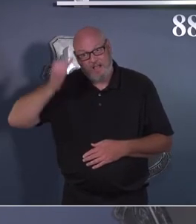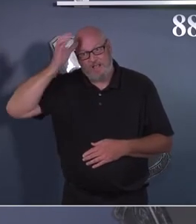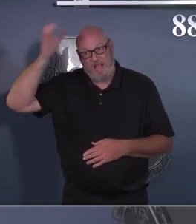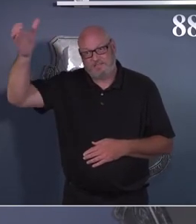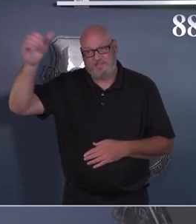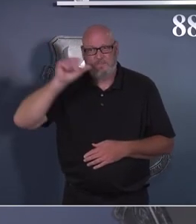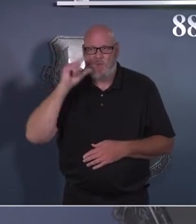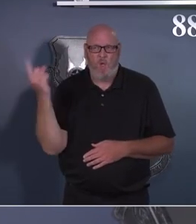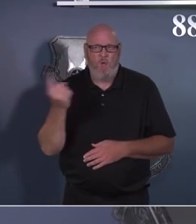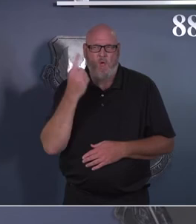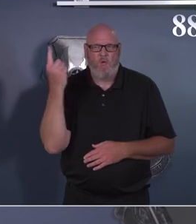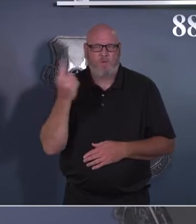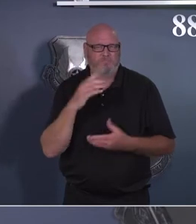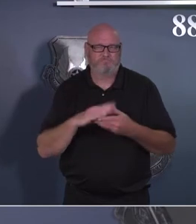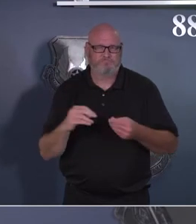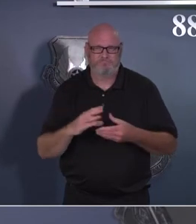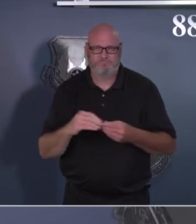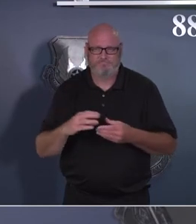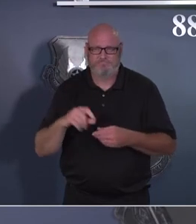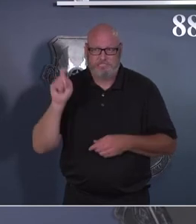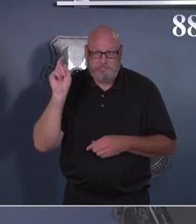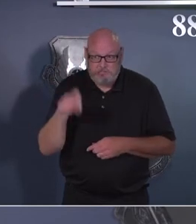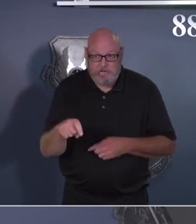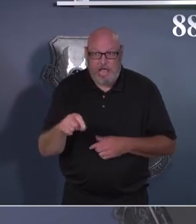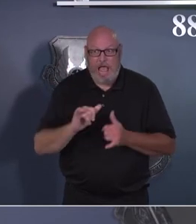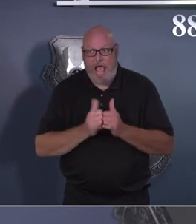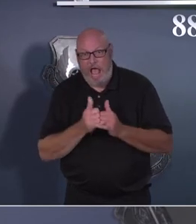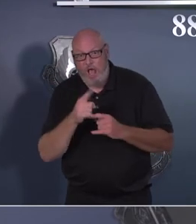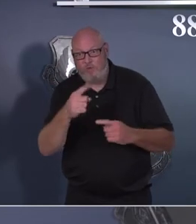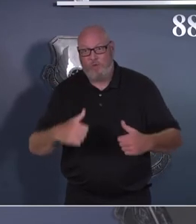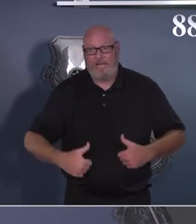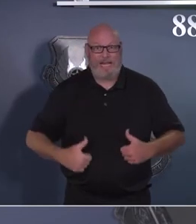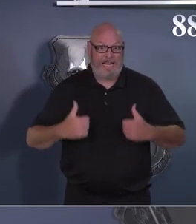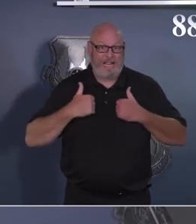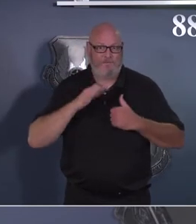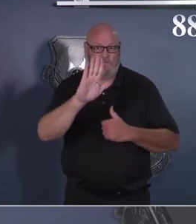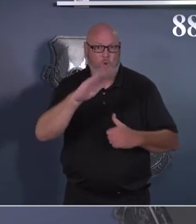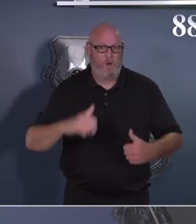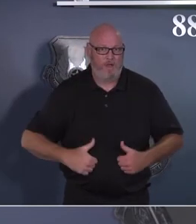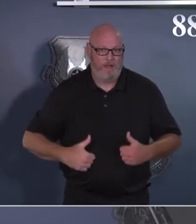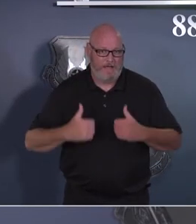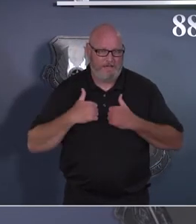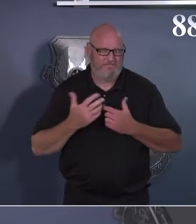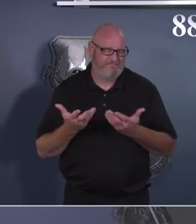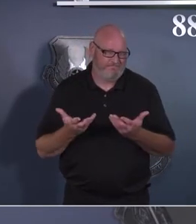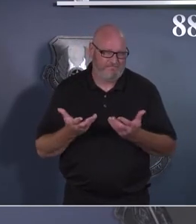especially in these stressful, turbulent times that we're in right now. We are all in this together.